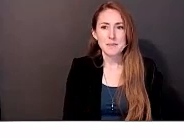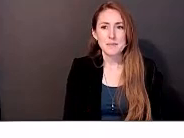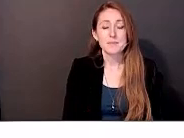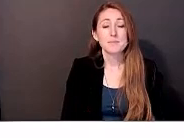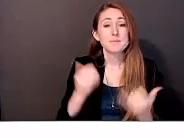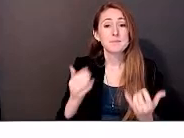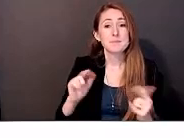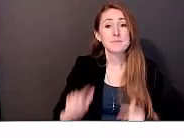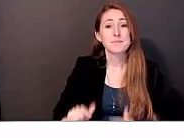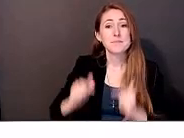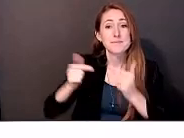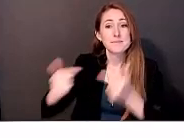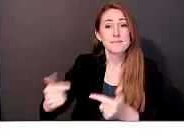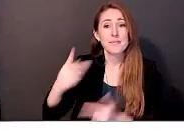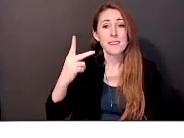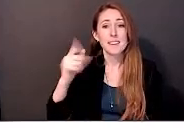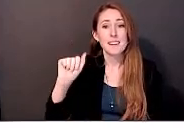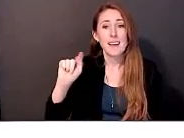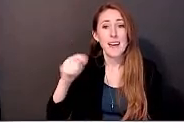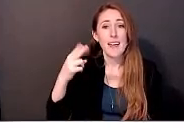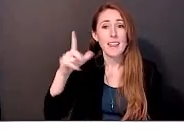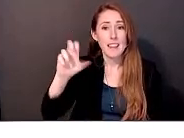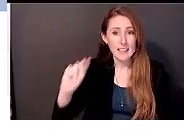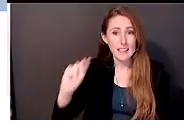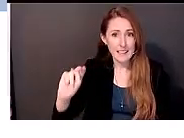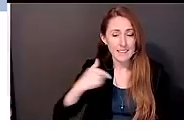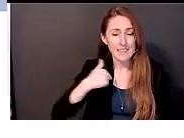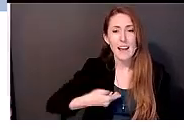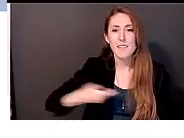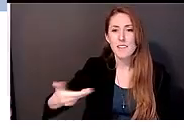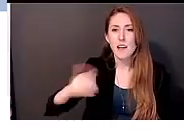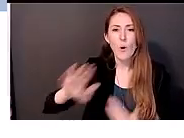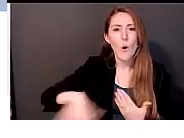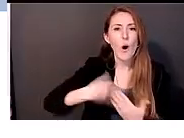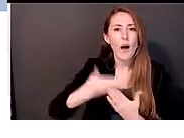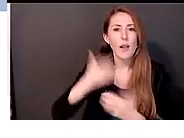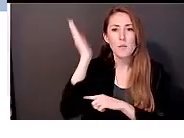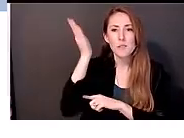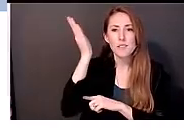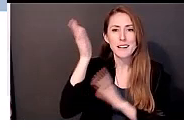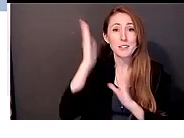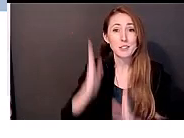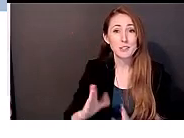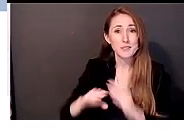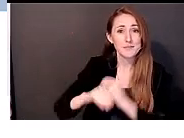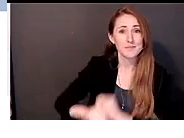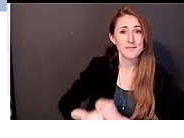Kathleen, and I invite all of our presenters back on camera for our Q&A session.